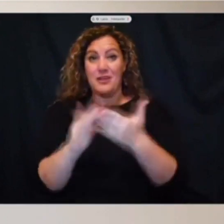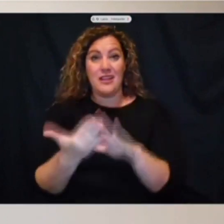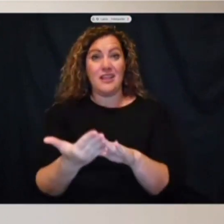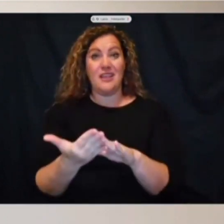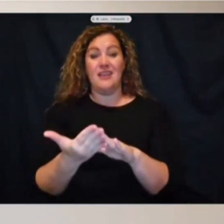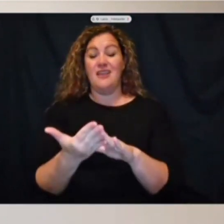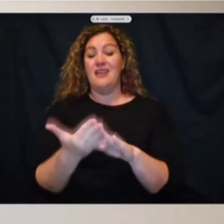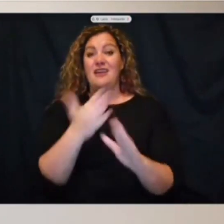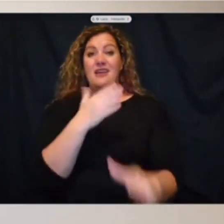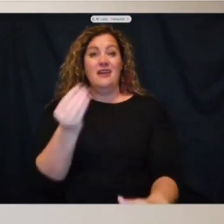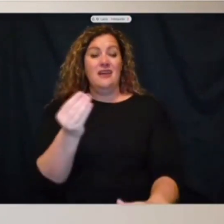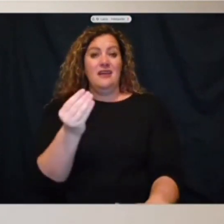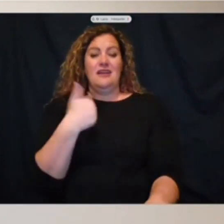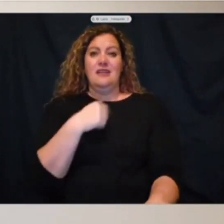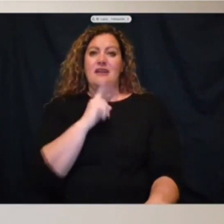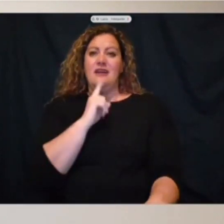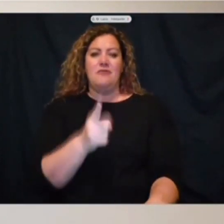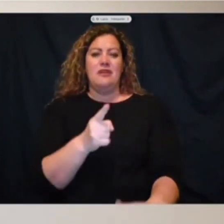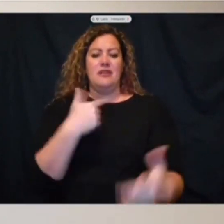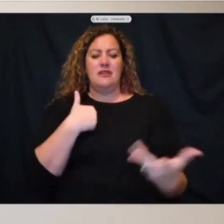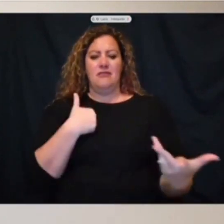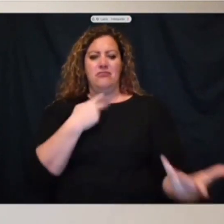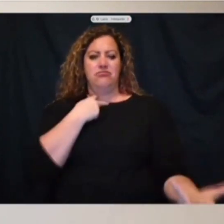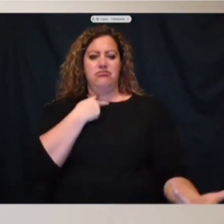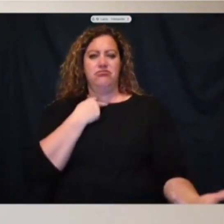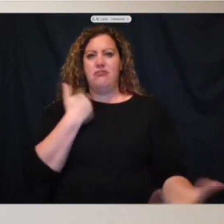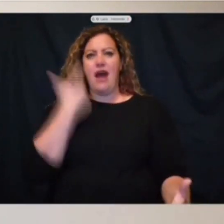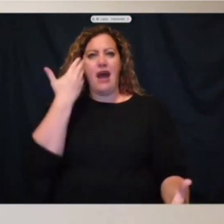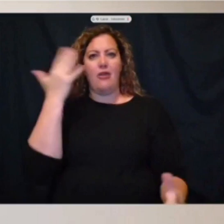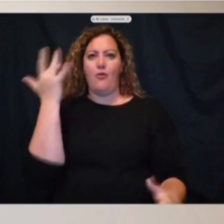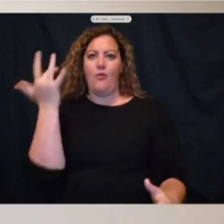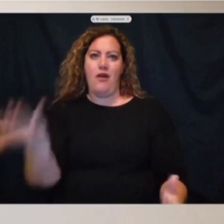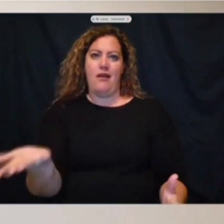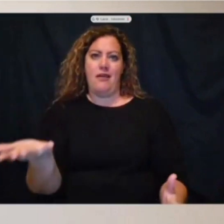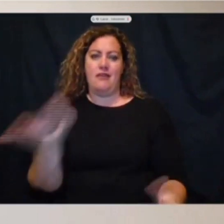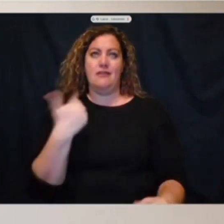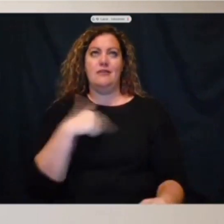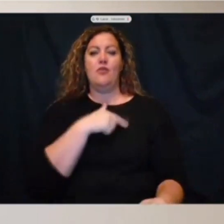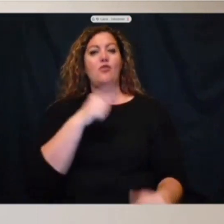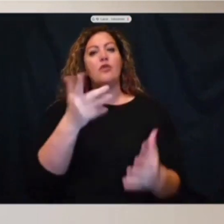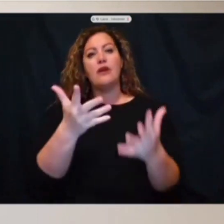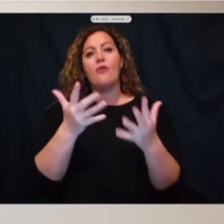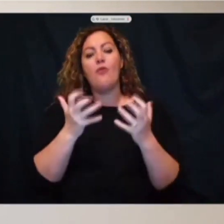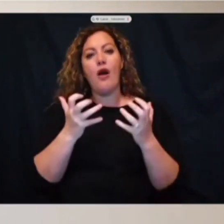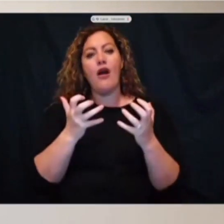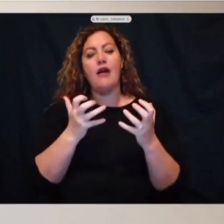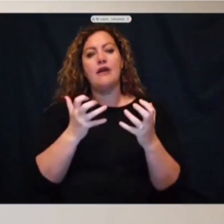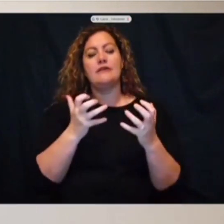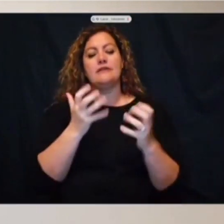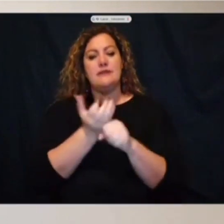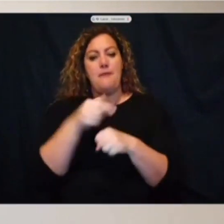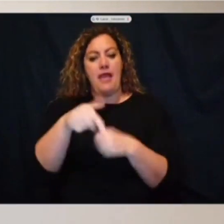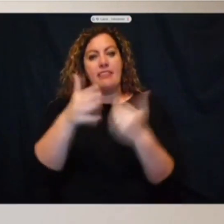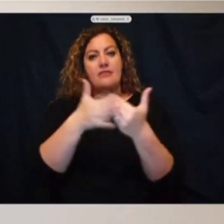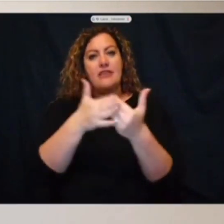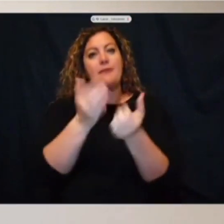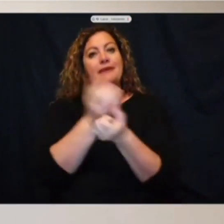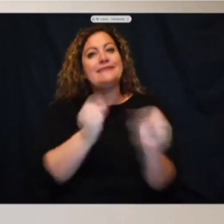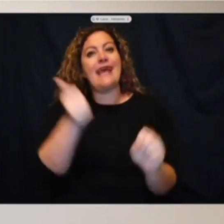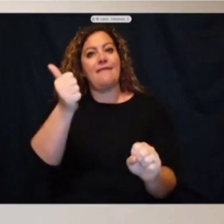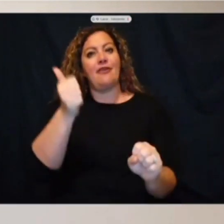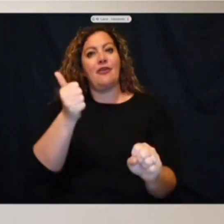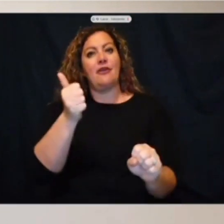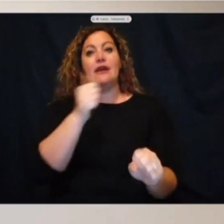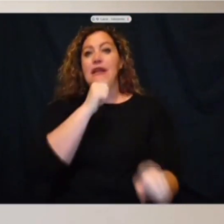And I'm really at a loss to explain why. We want to make these neighborhoods safer, not just Freedom